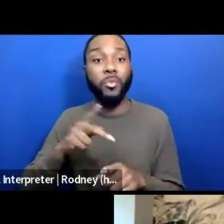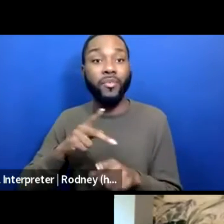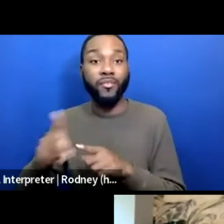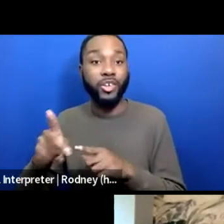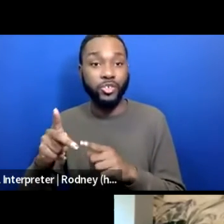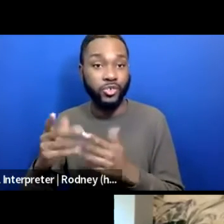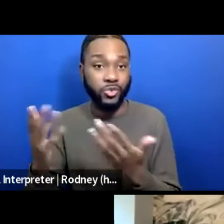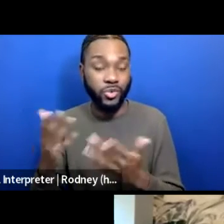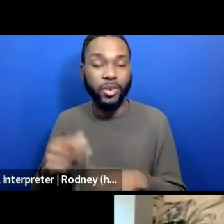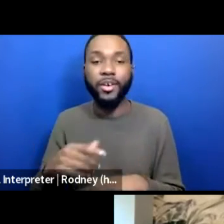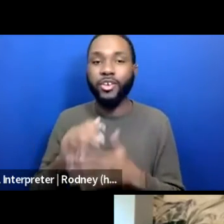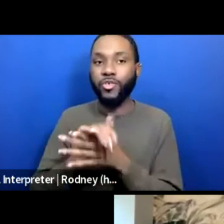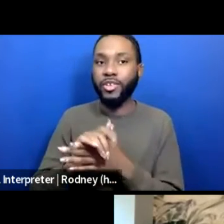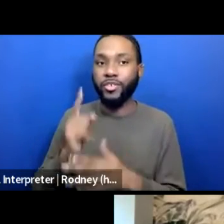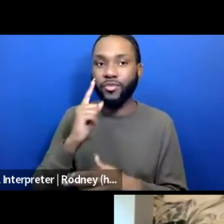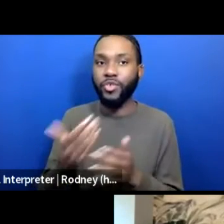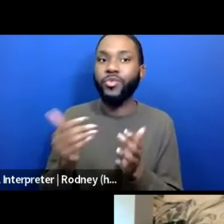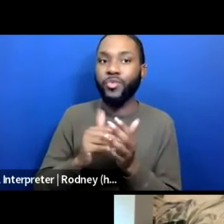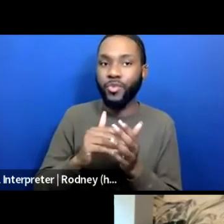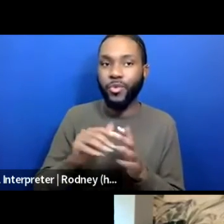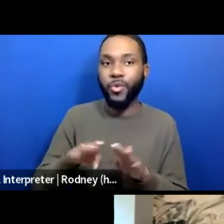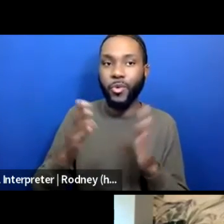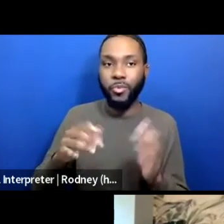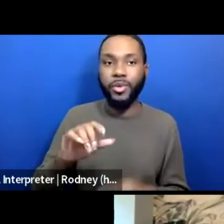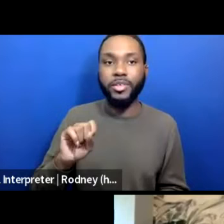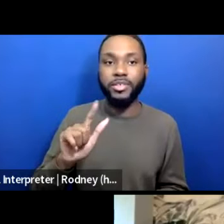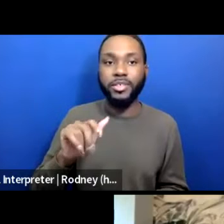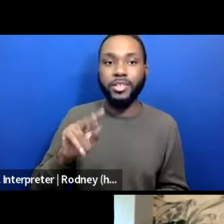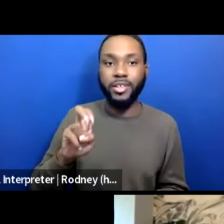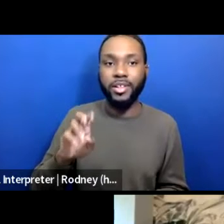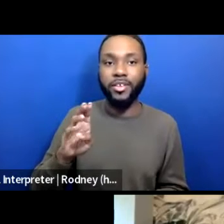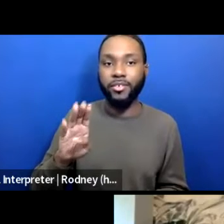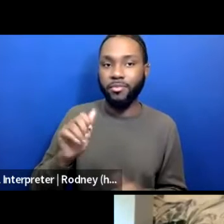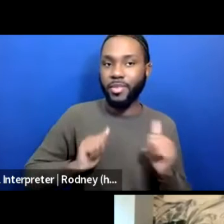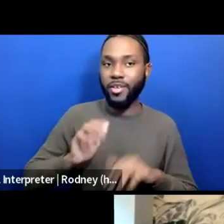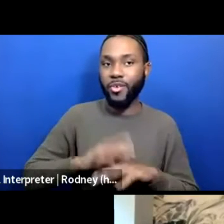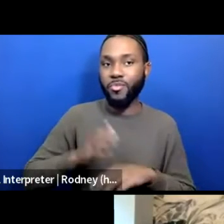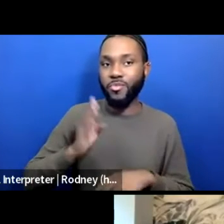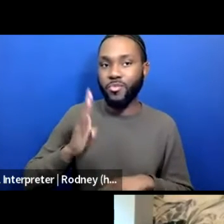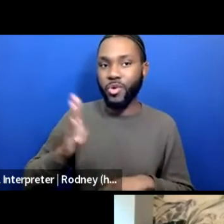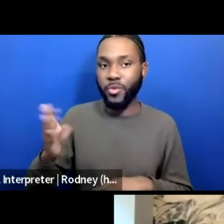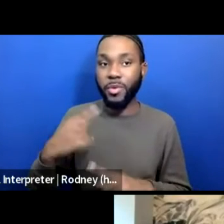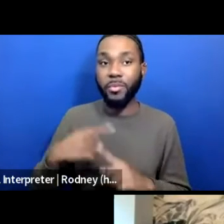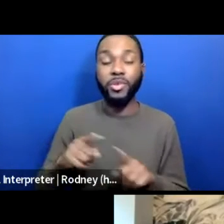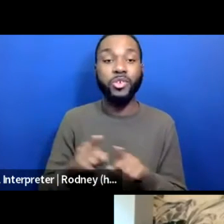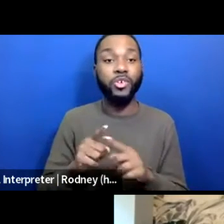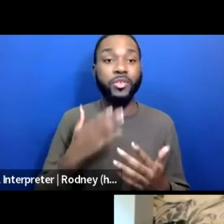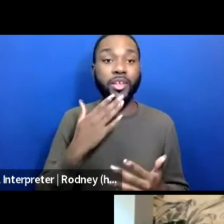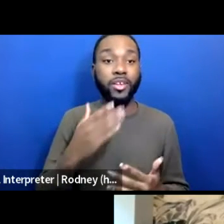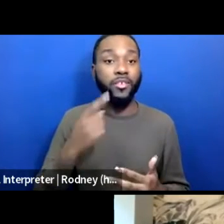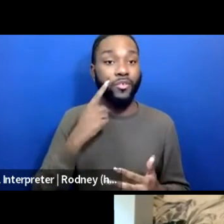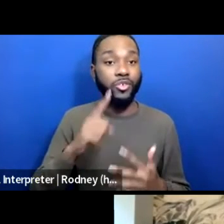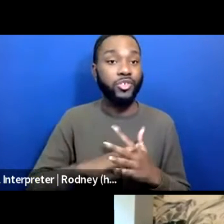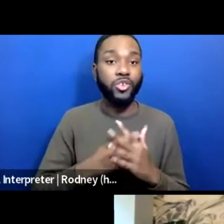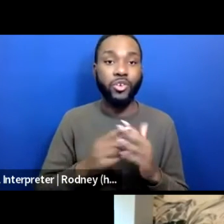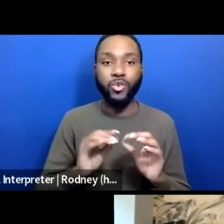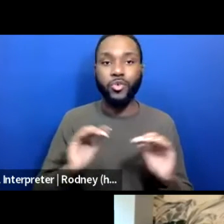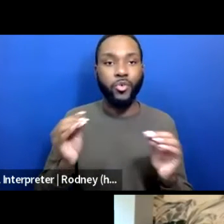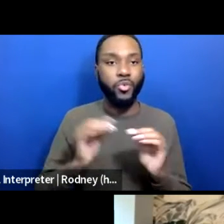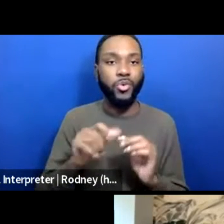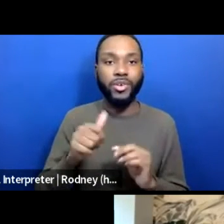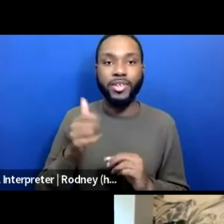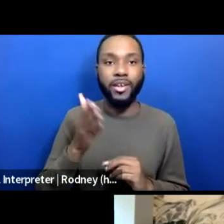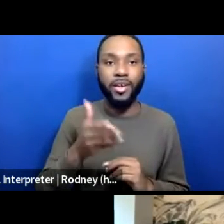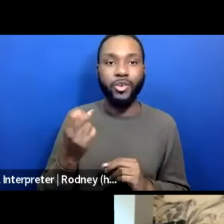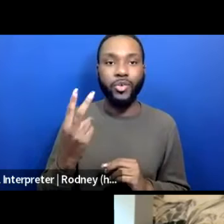also congratulations on the reopening of Slave Play on Broadway. And thank you for starting No More 10 Out of 12s, which is